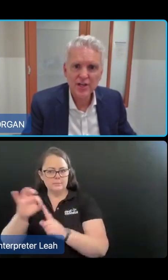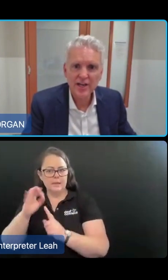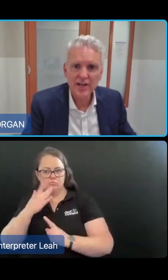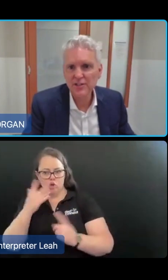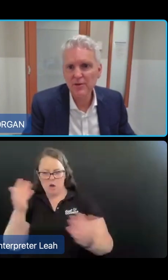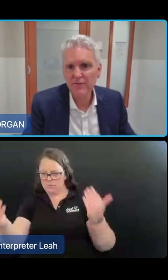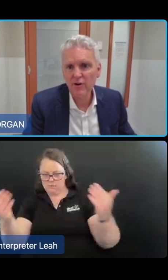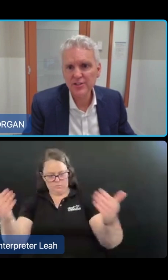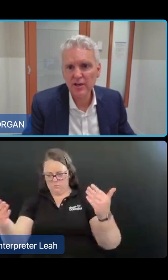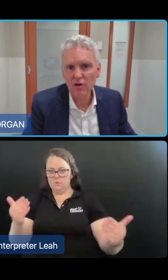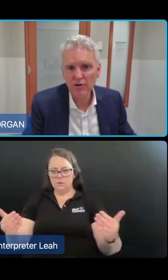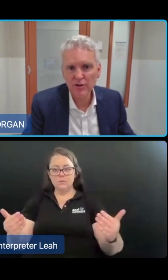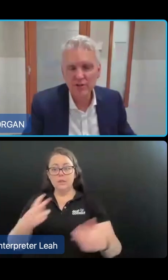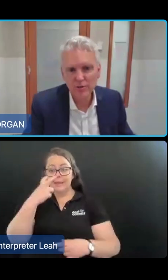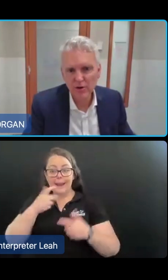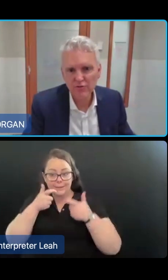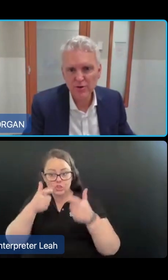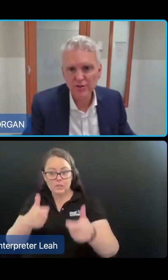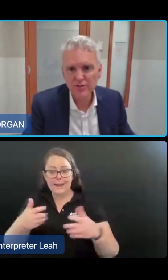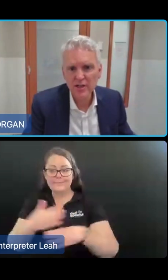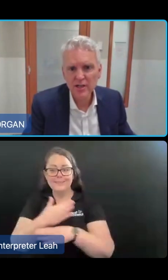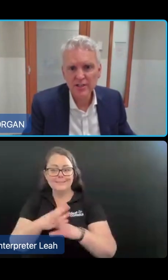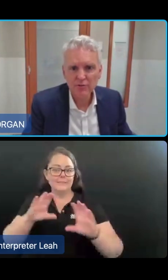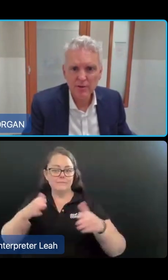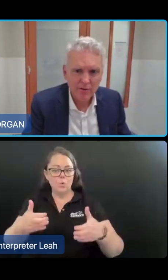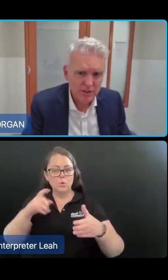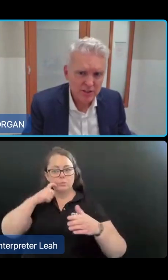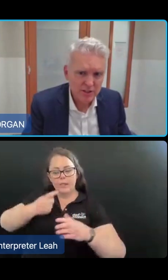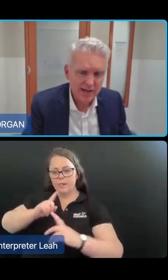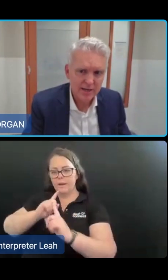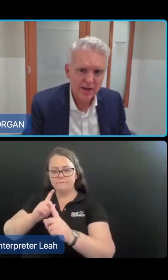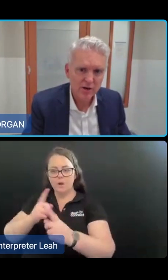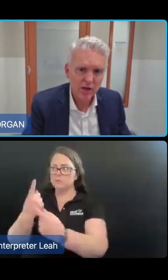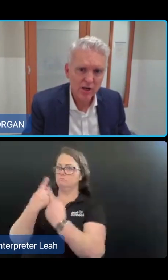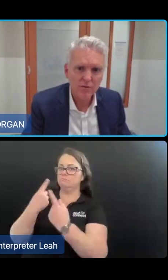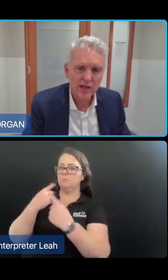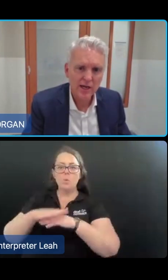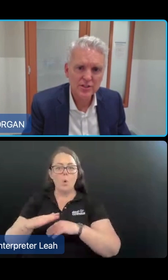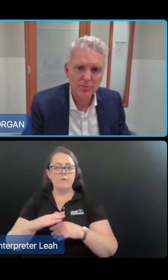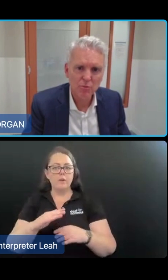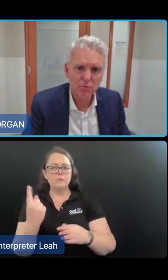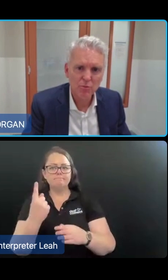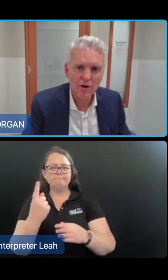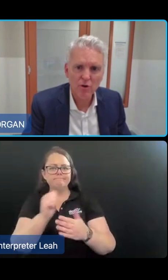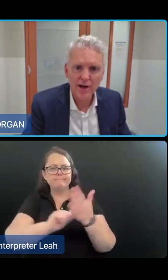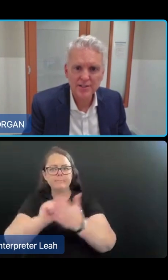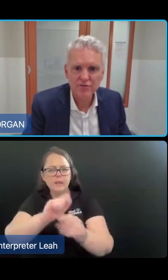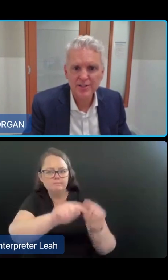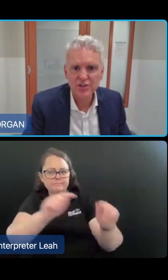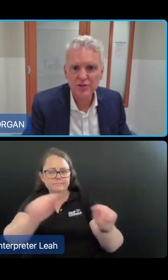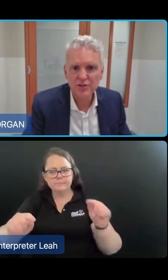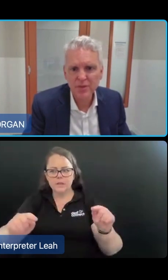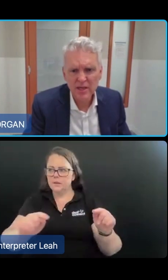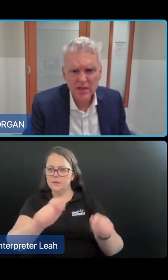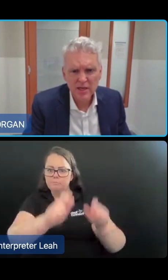Aged Care Task Force is going to be advising on consumer contributions. And so we may want to start getting better alignment with support at home prior to